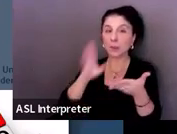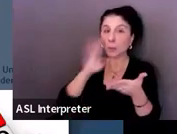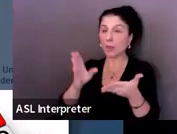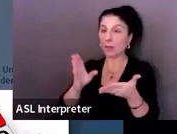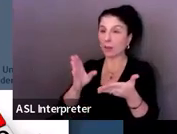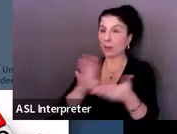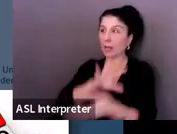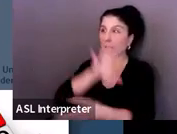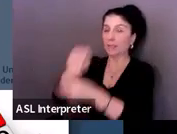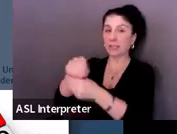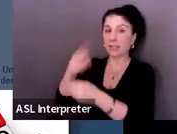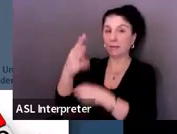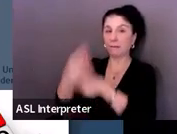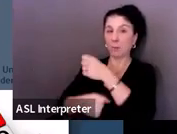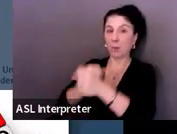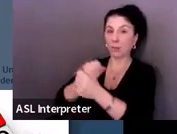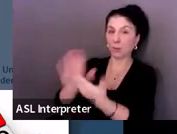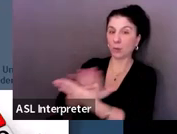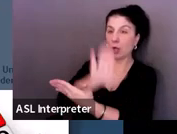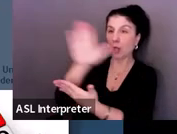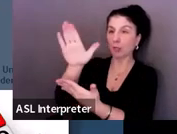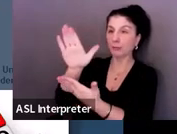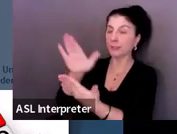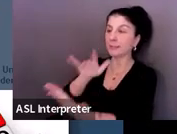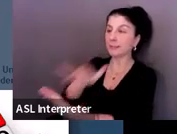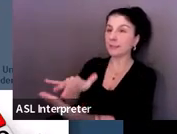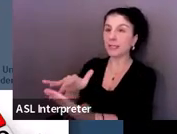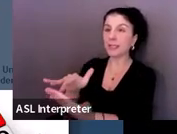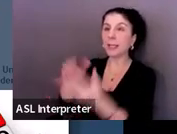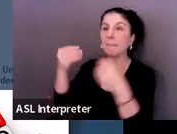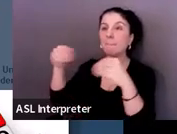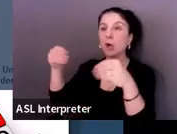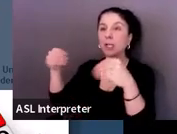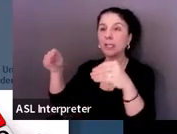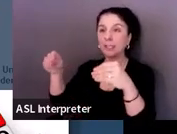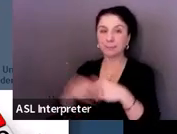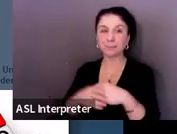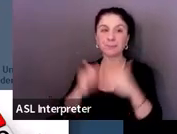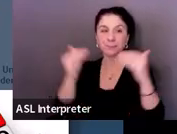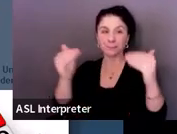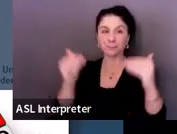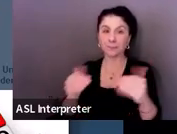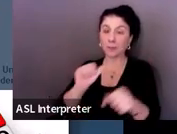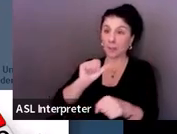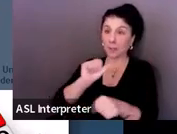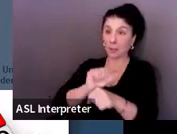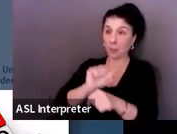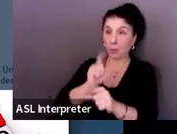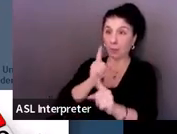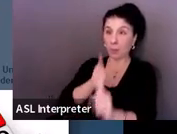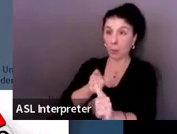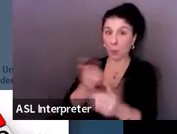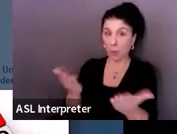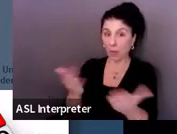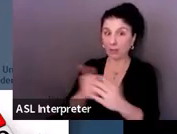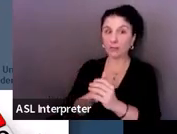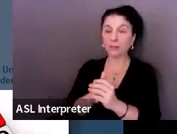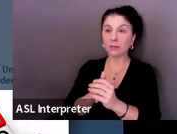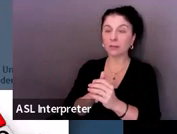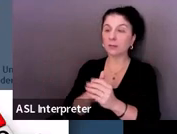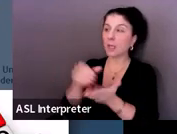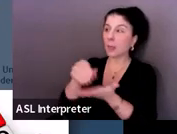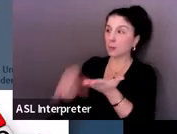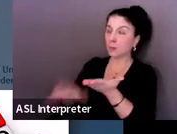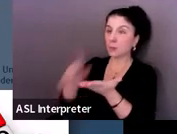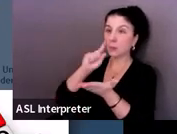four year college or university to study marketing. And then the employment goal is that the student will work in the field of